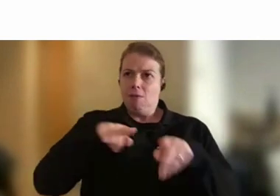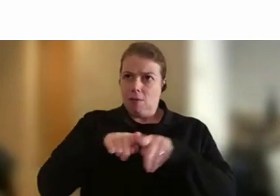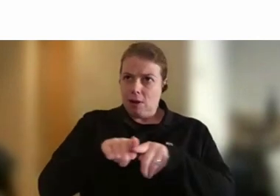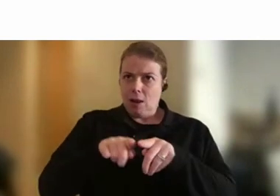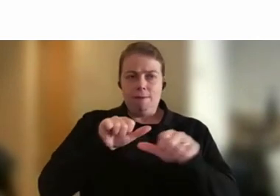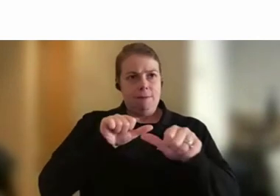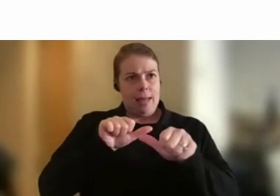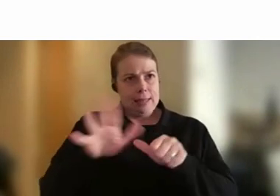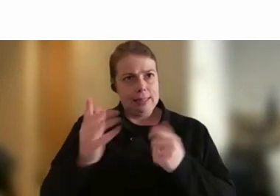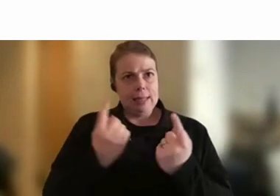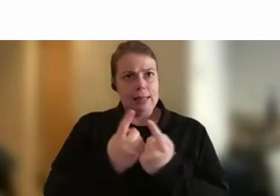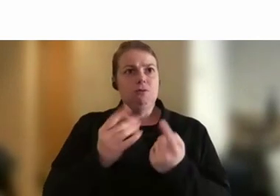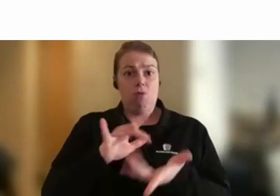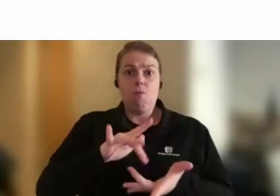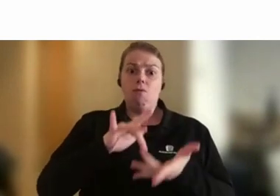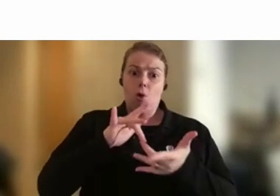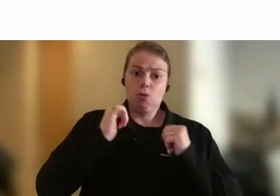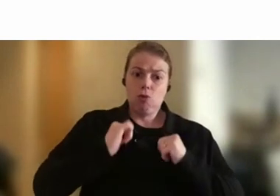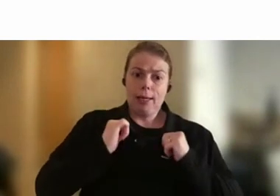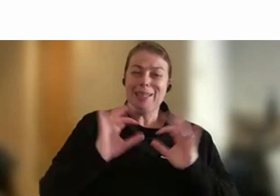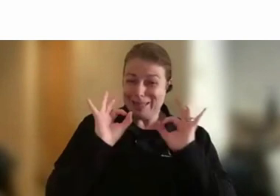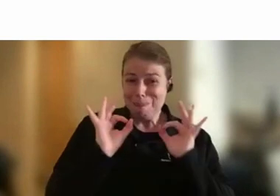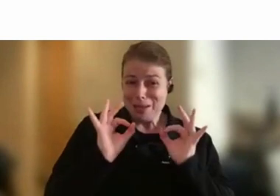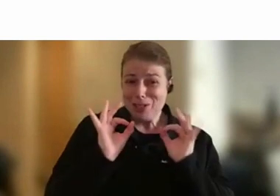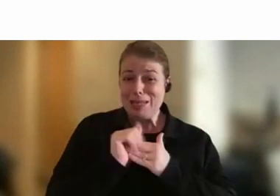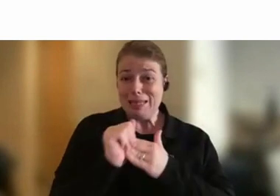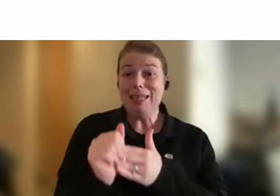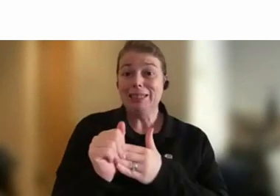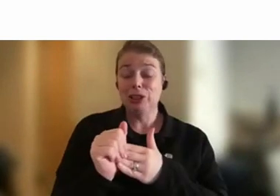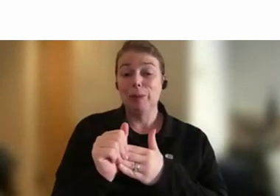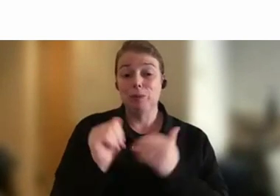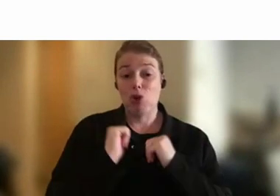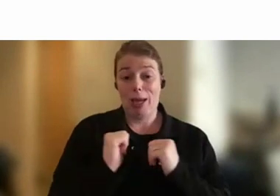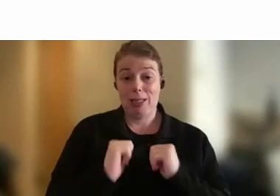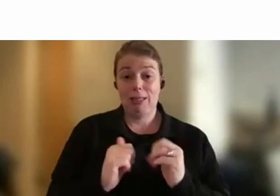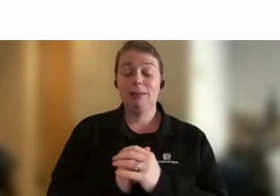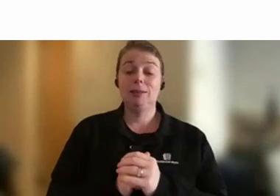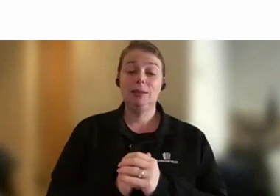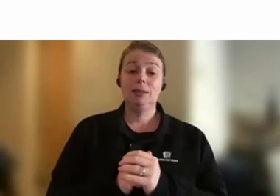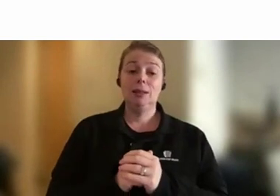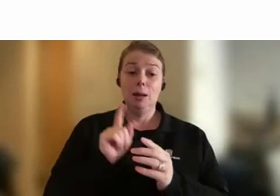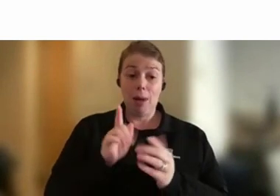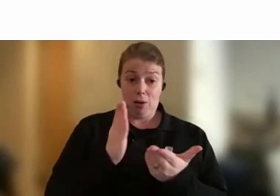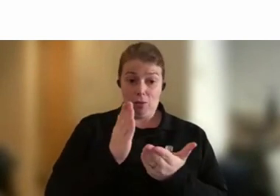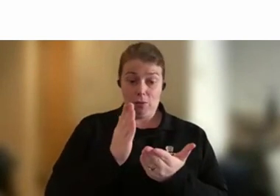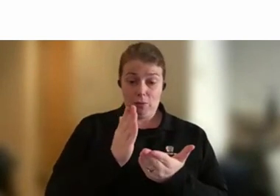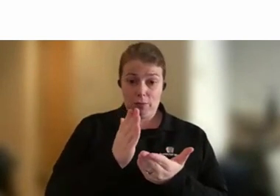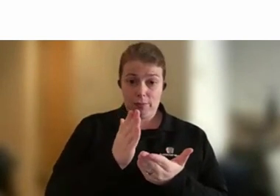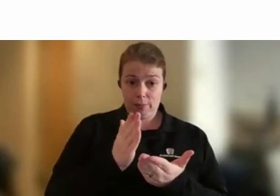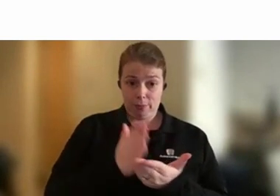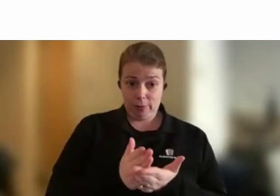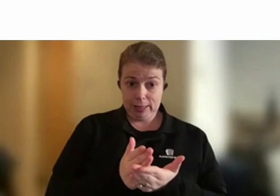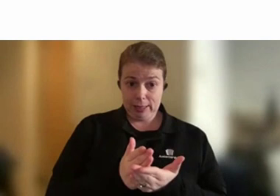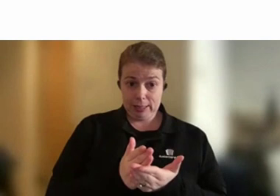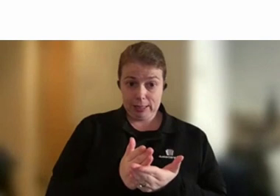from formal training, especially leadership training. But I think what you really learn or the real things